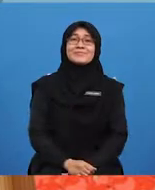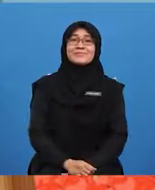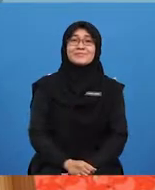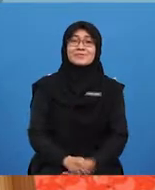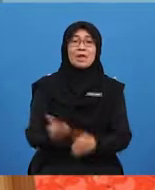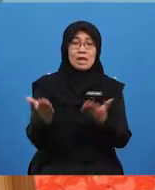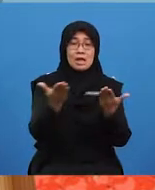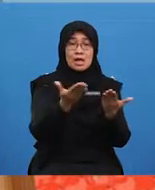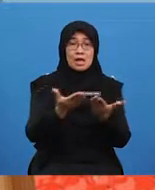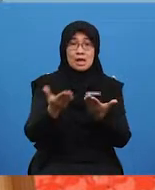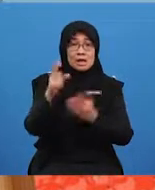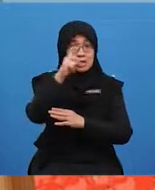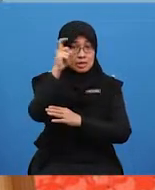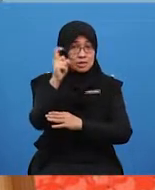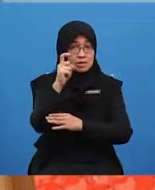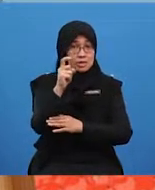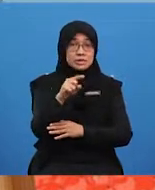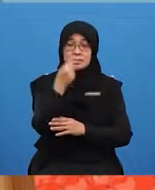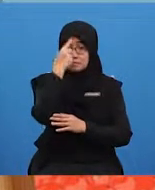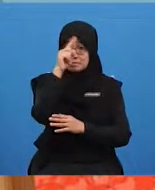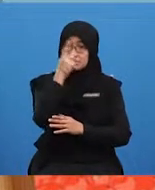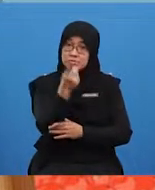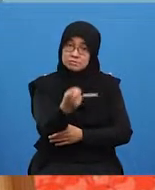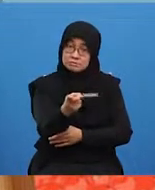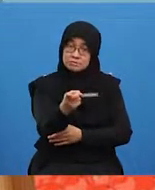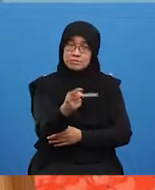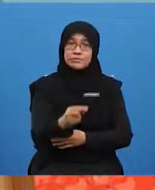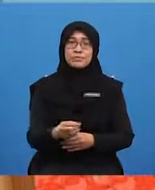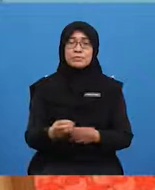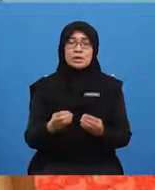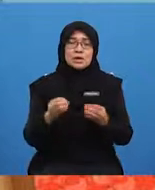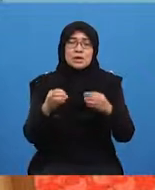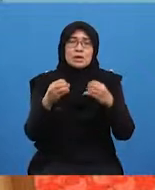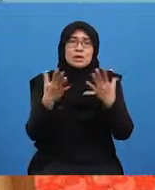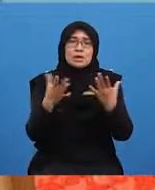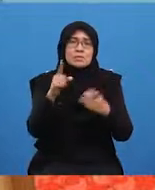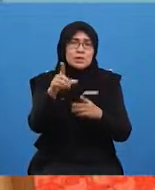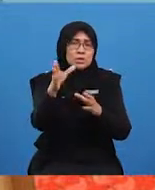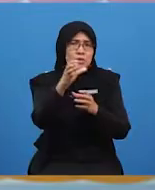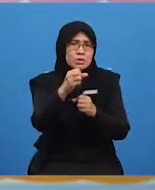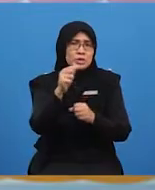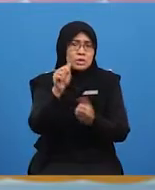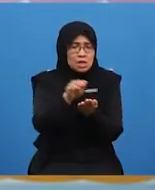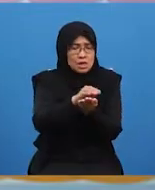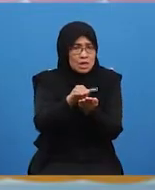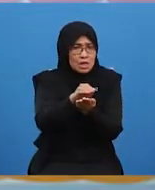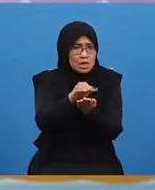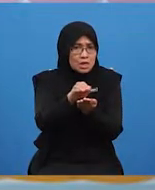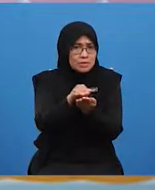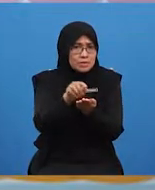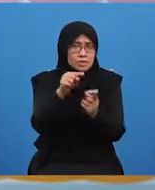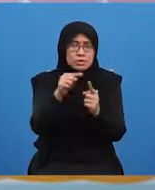Here's a question for you. How do you get a mouse to smile? The answer